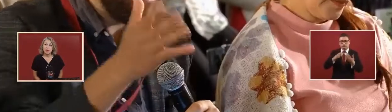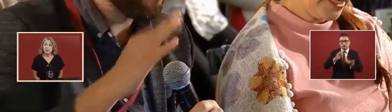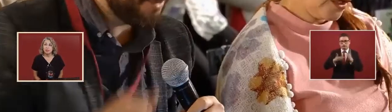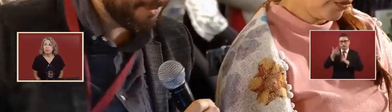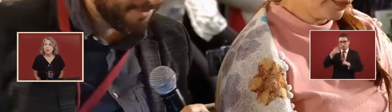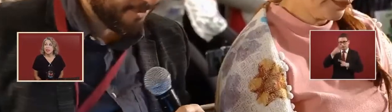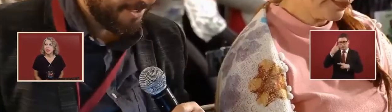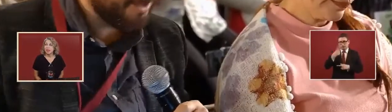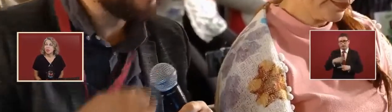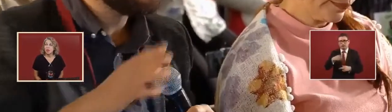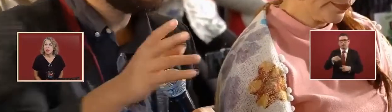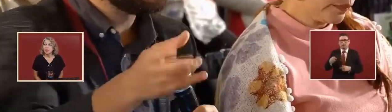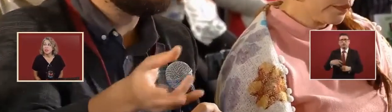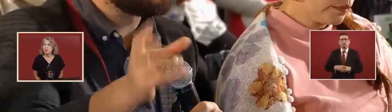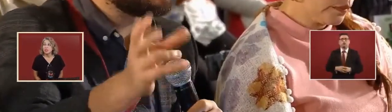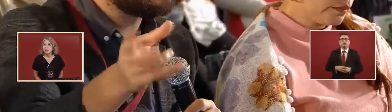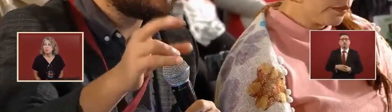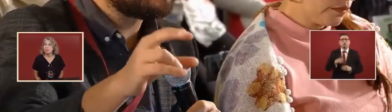job or her.